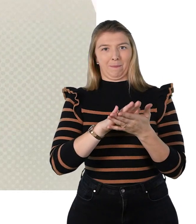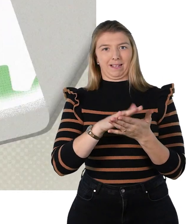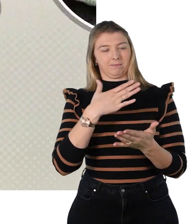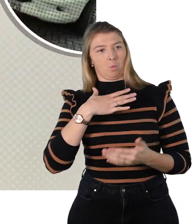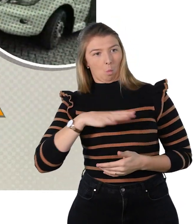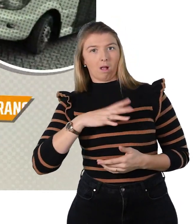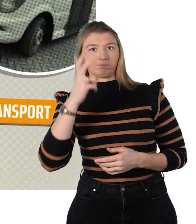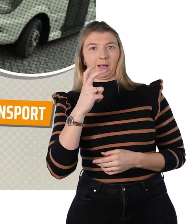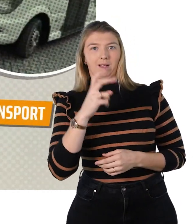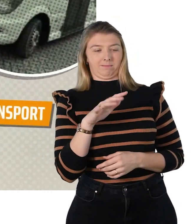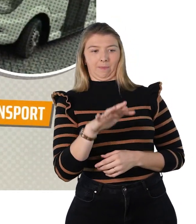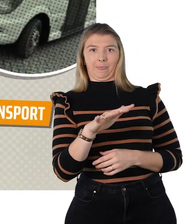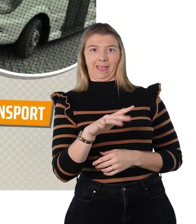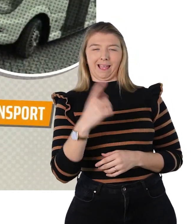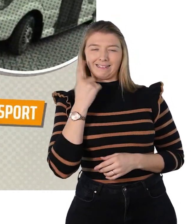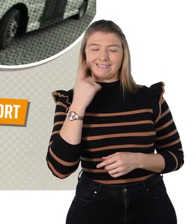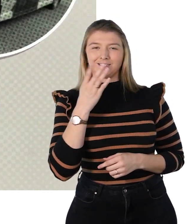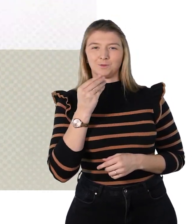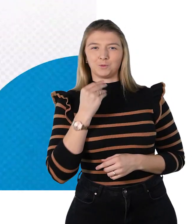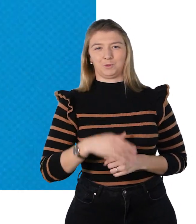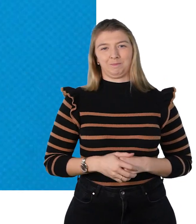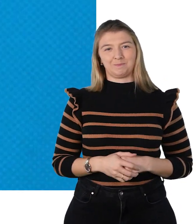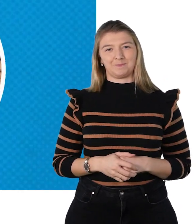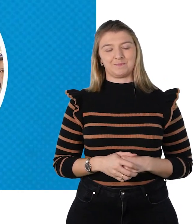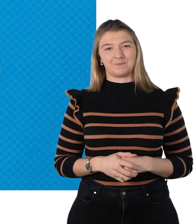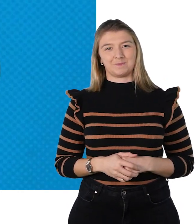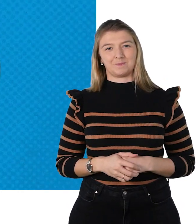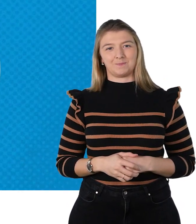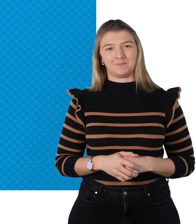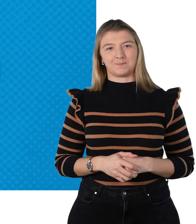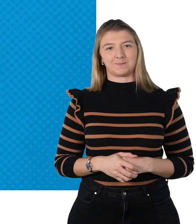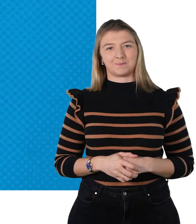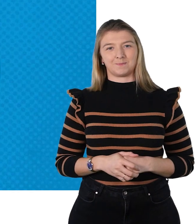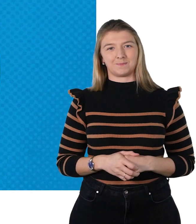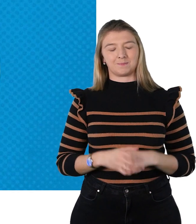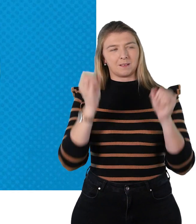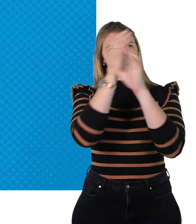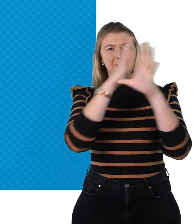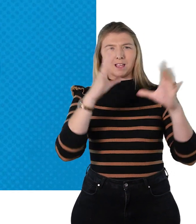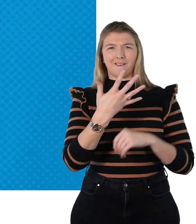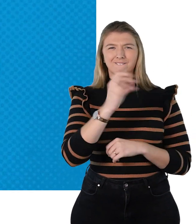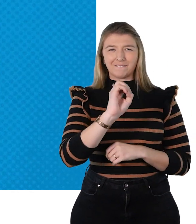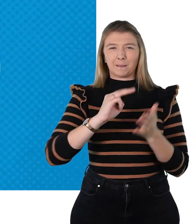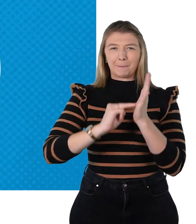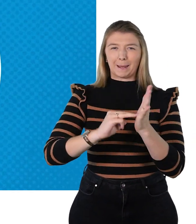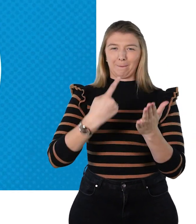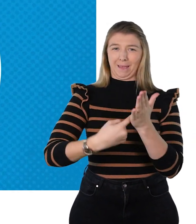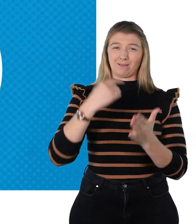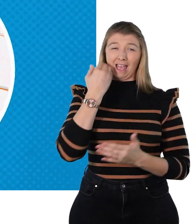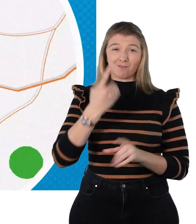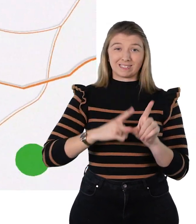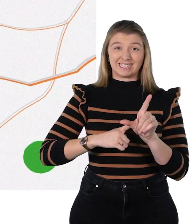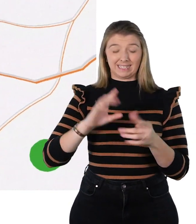and affordable demand-responsive travel options. Imagine if we had £50 million a year to invest in public